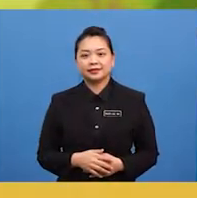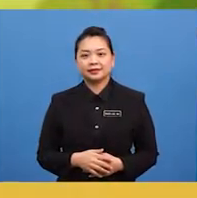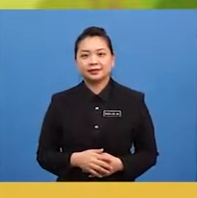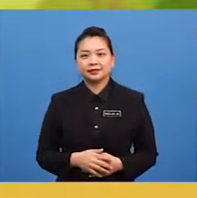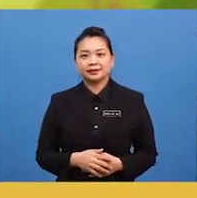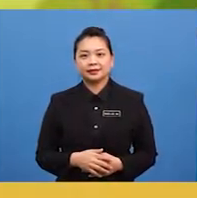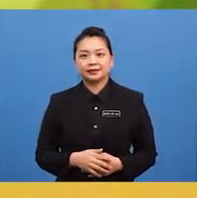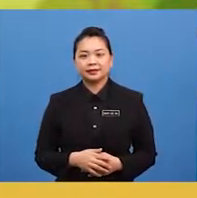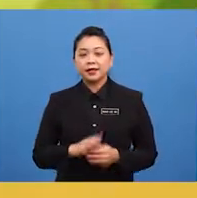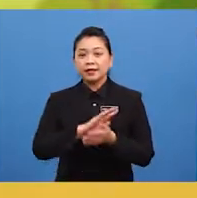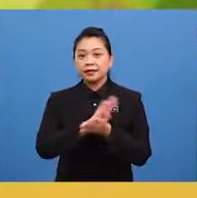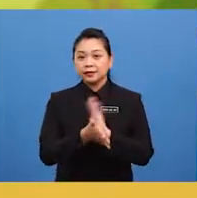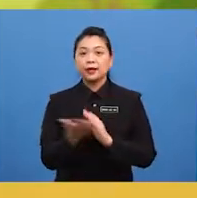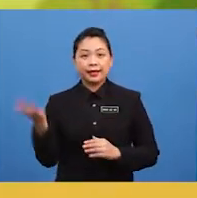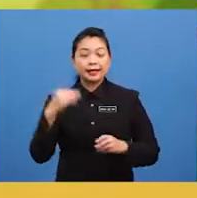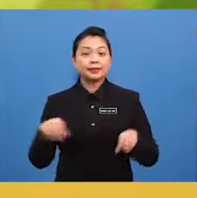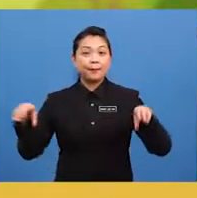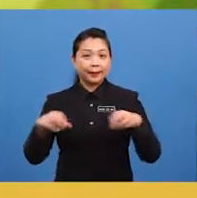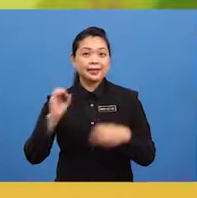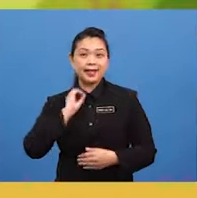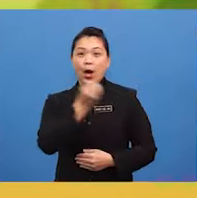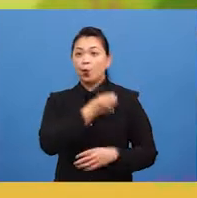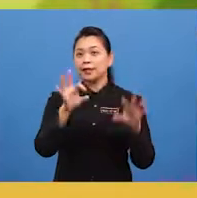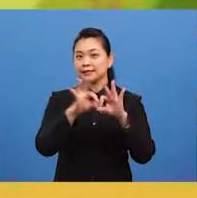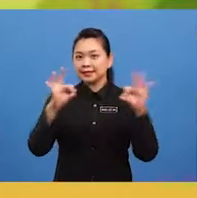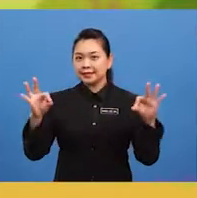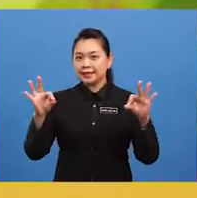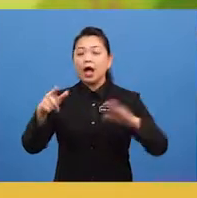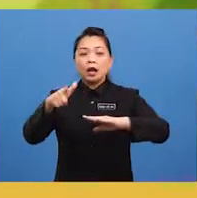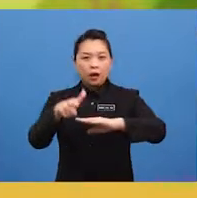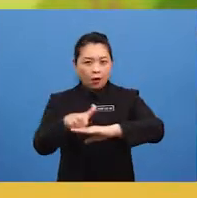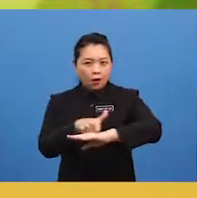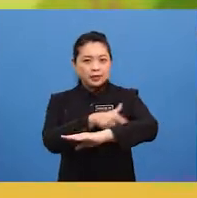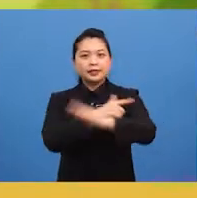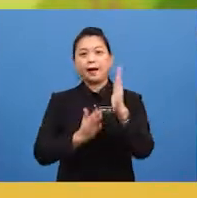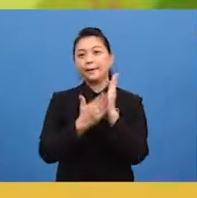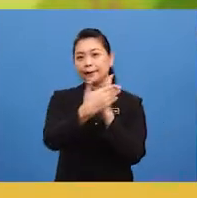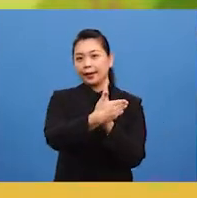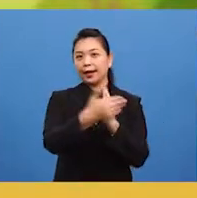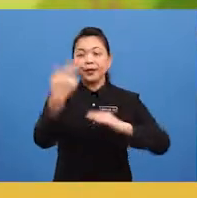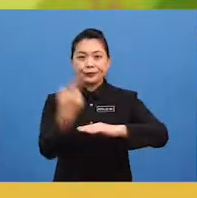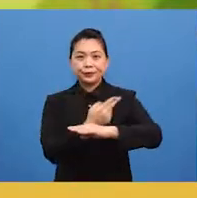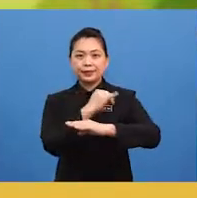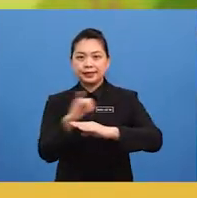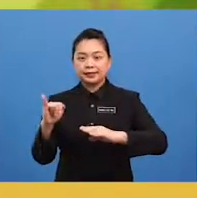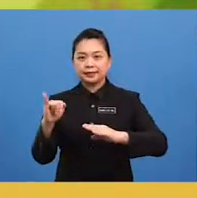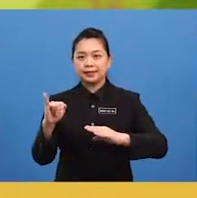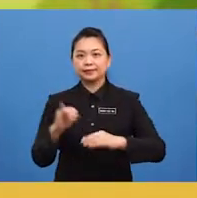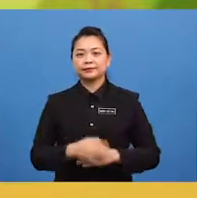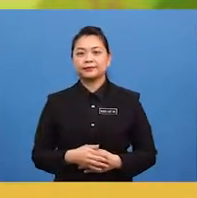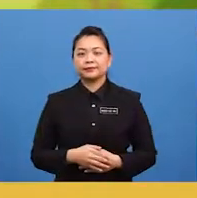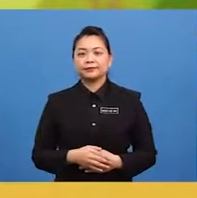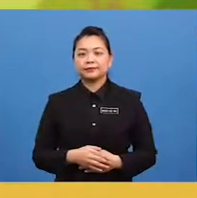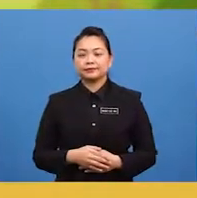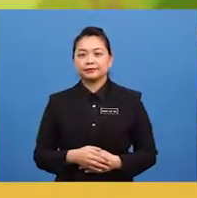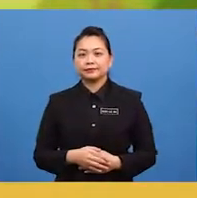so let's make our sentences longer by using these expressions to our